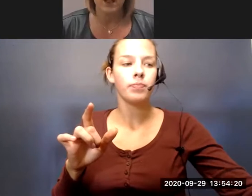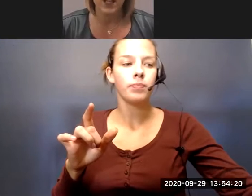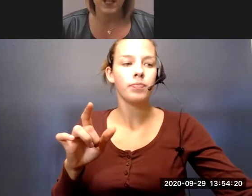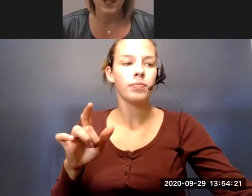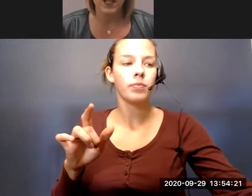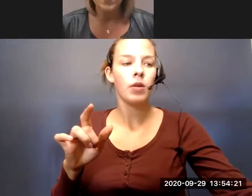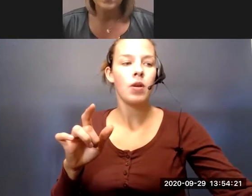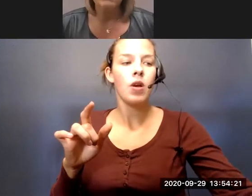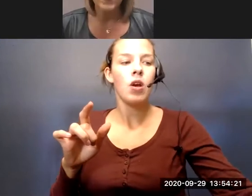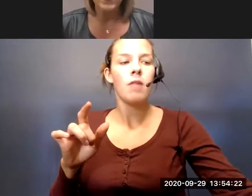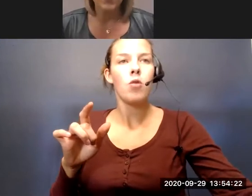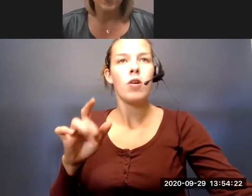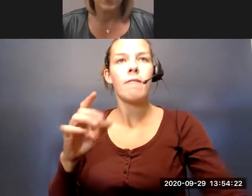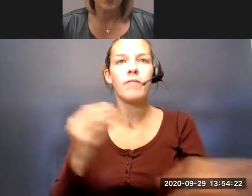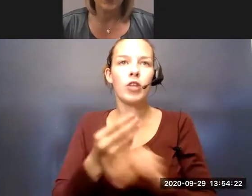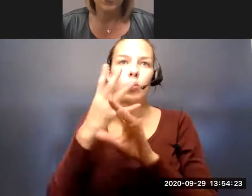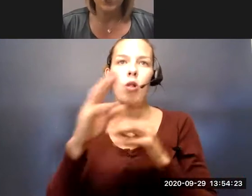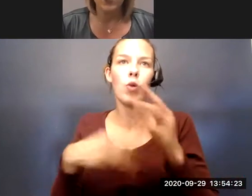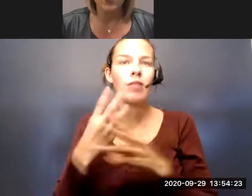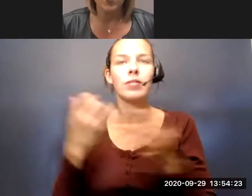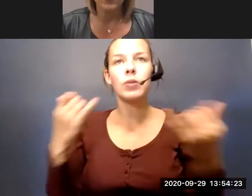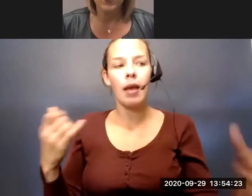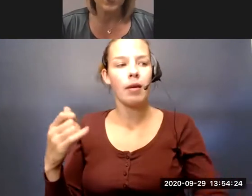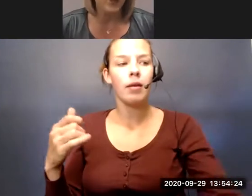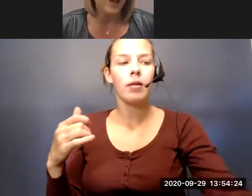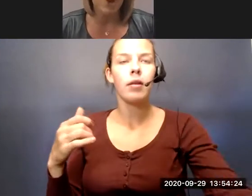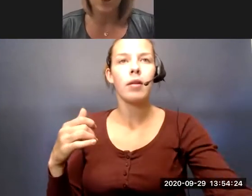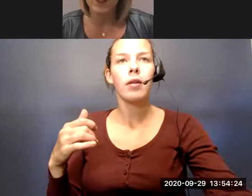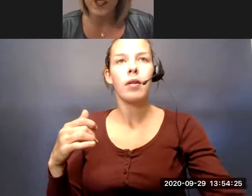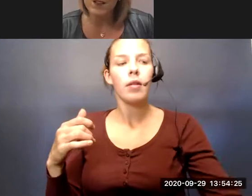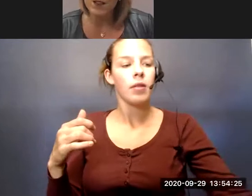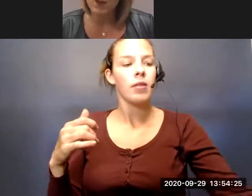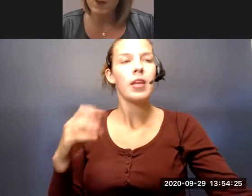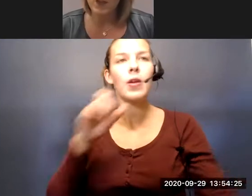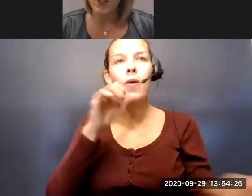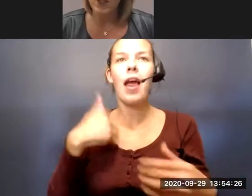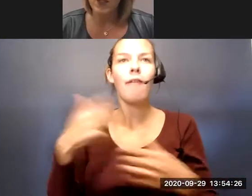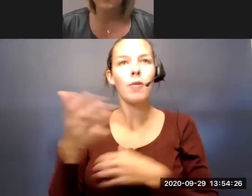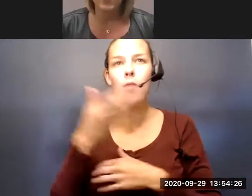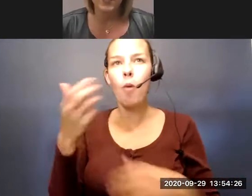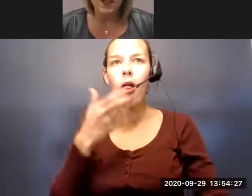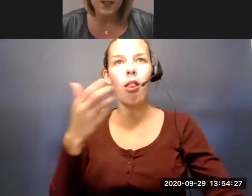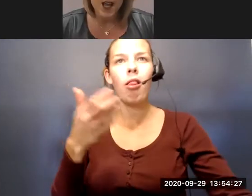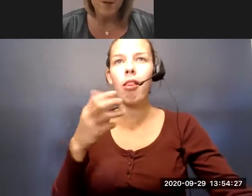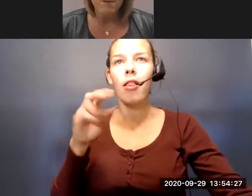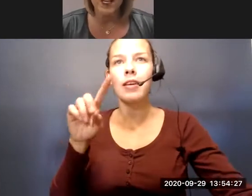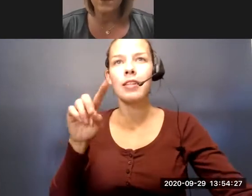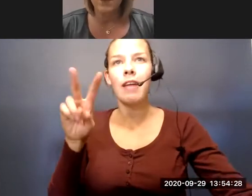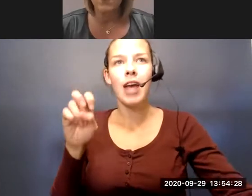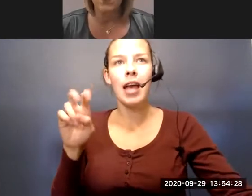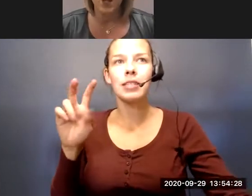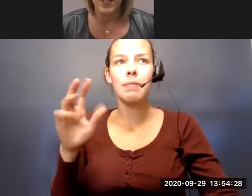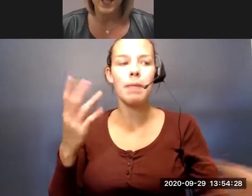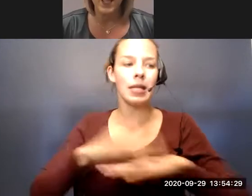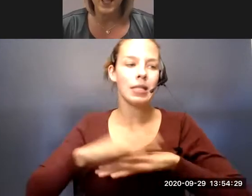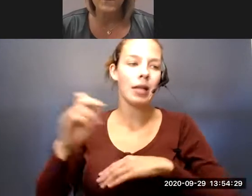these days. And so many of our older adults don't have mobile devices, so maybe they're still working from a desktop. Many of them